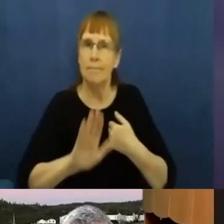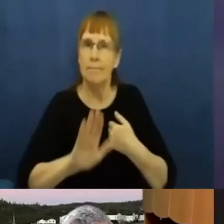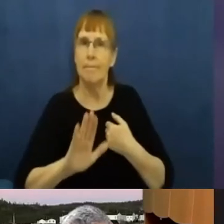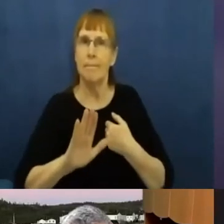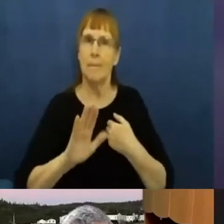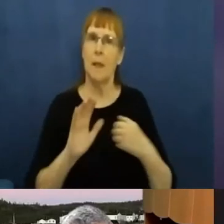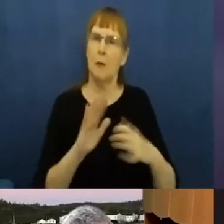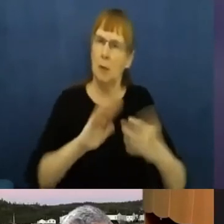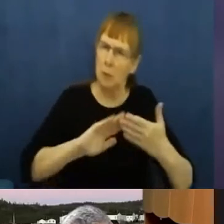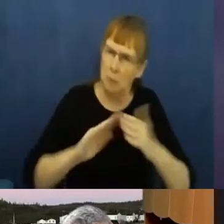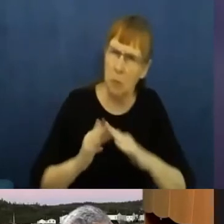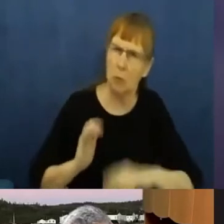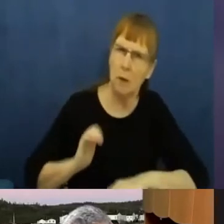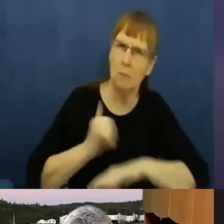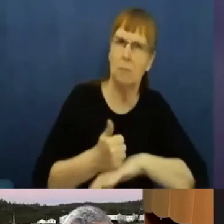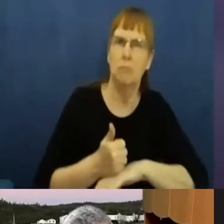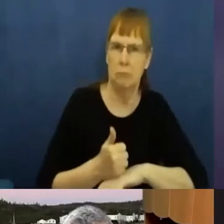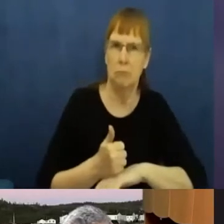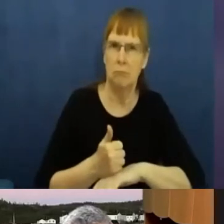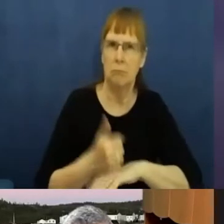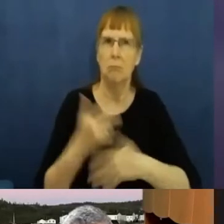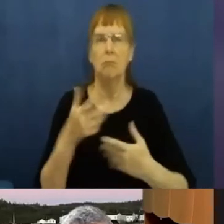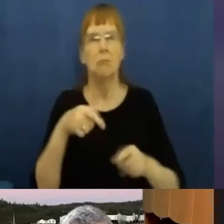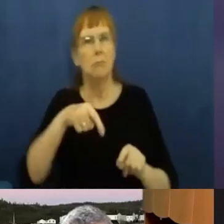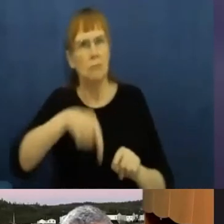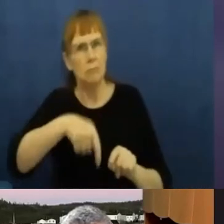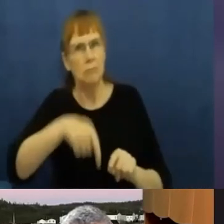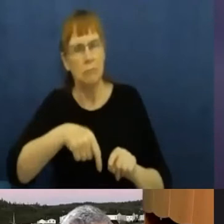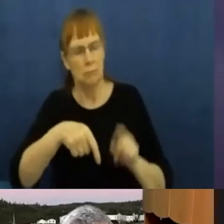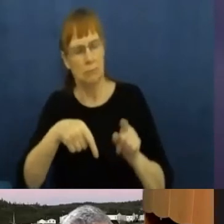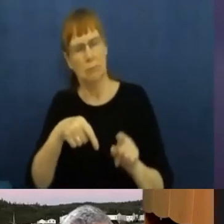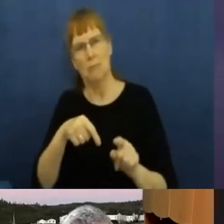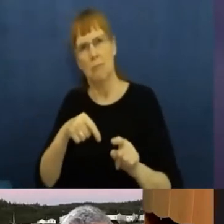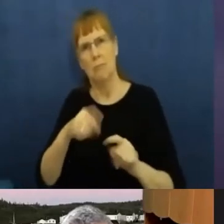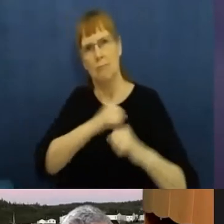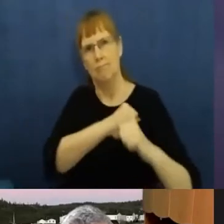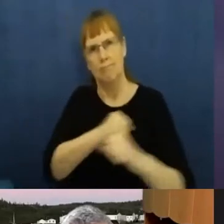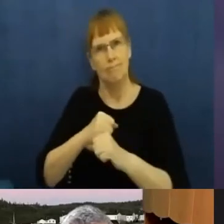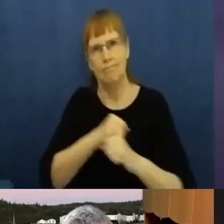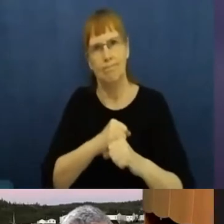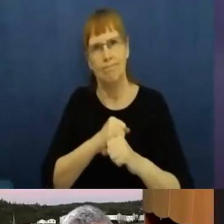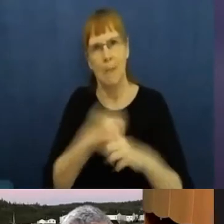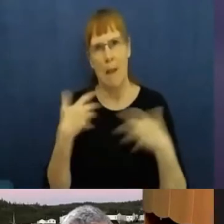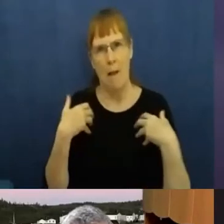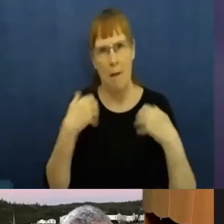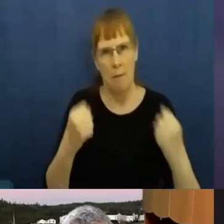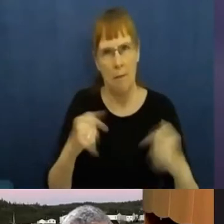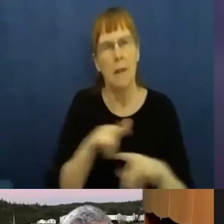based in science and evidence, yet grounded in Indigenous culture values in lands and waters.